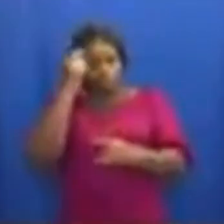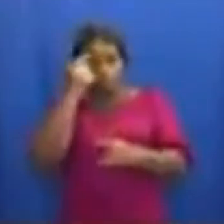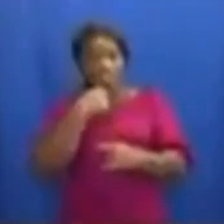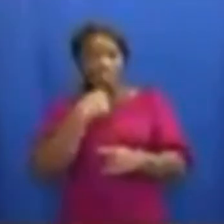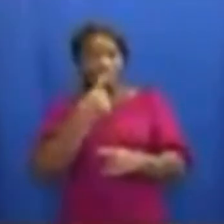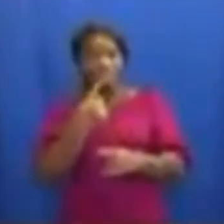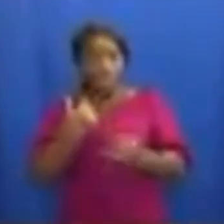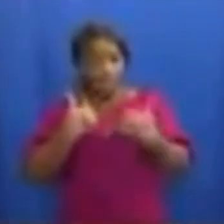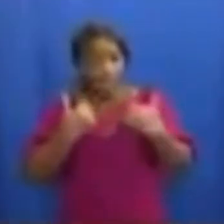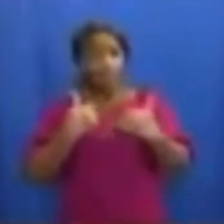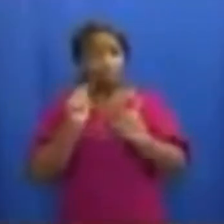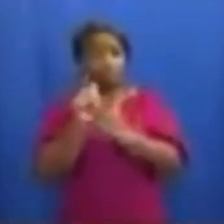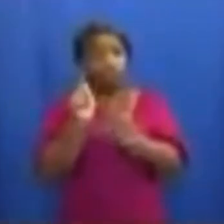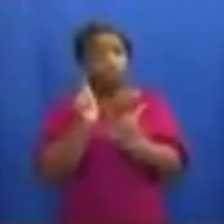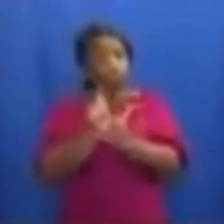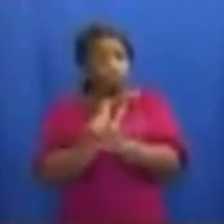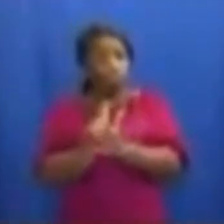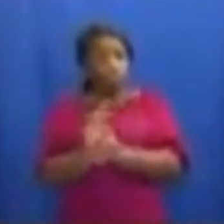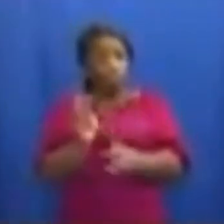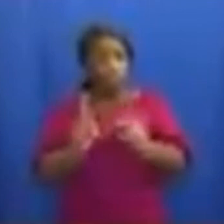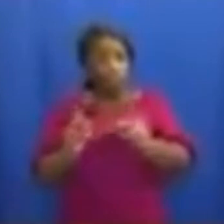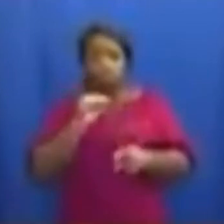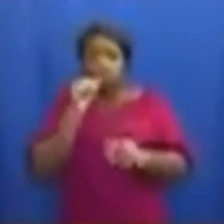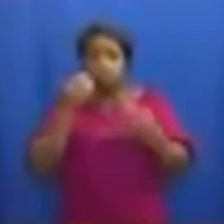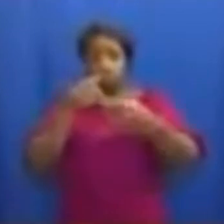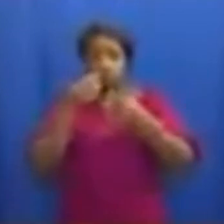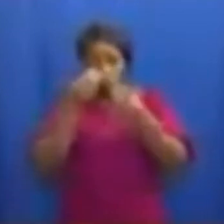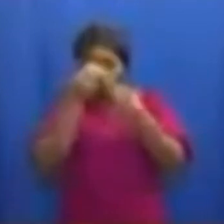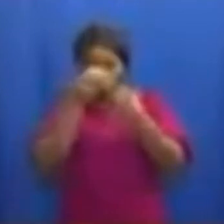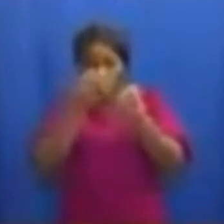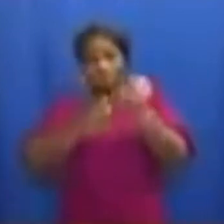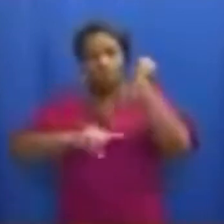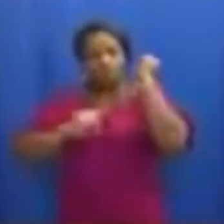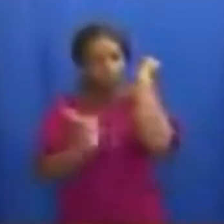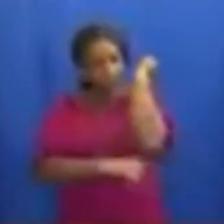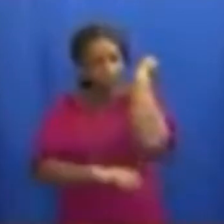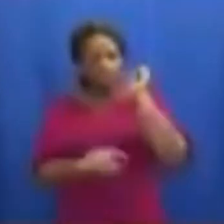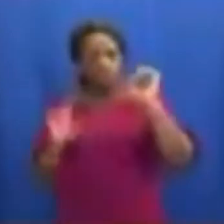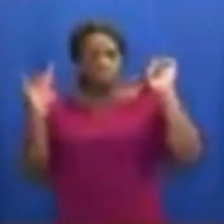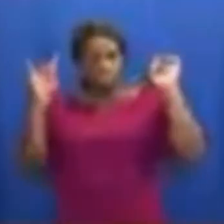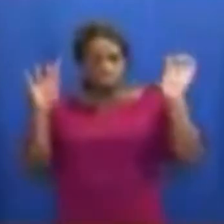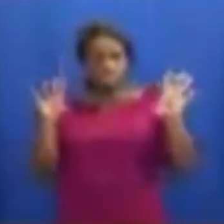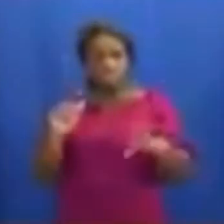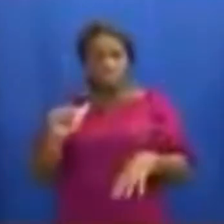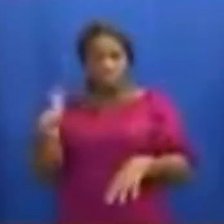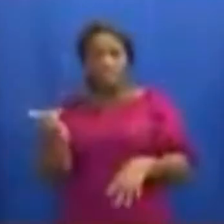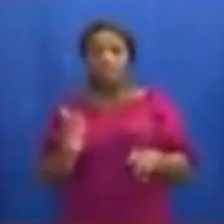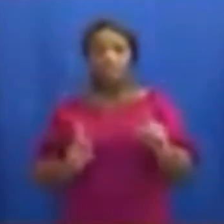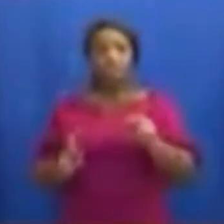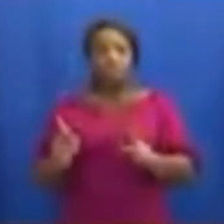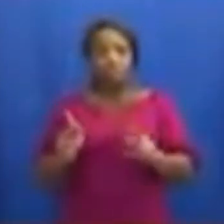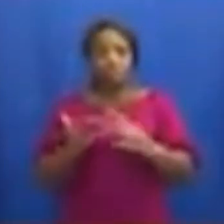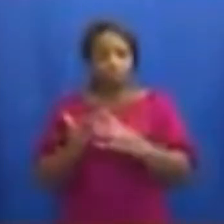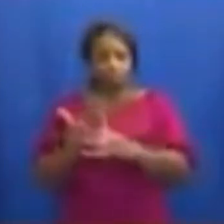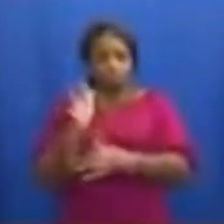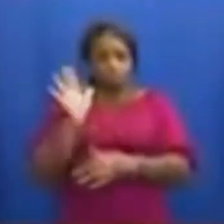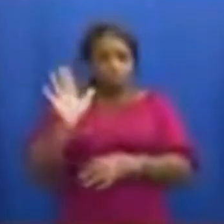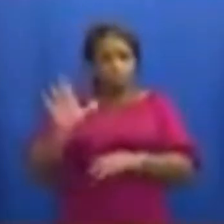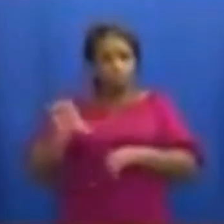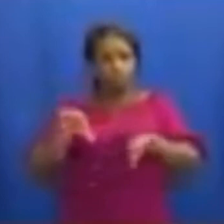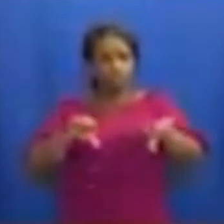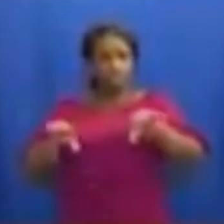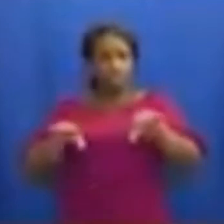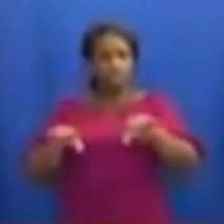exist in our laws for such persons who will want to endanger the rest of the population through their actions